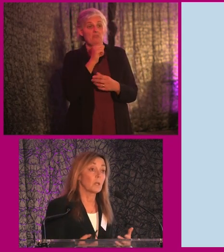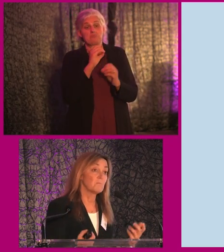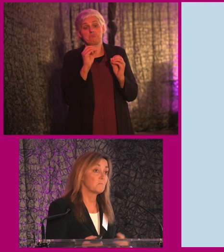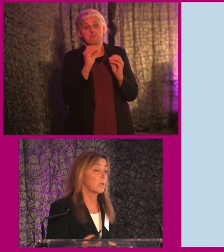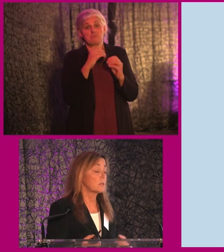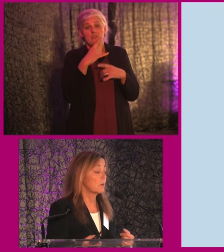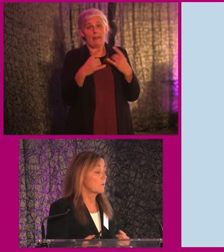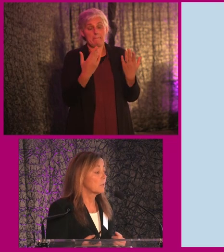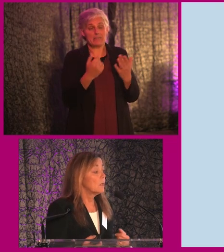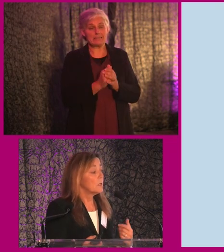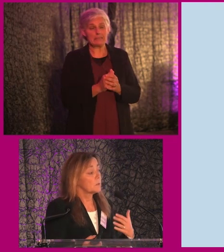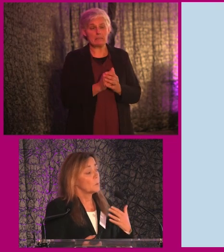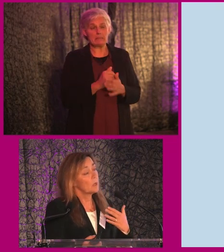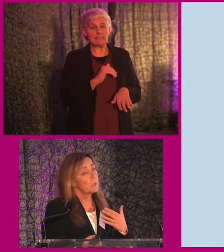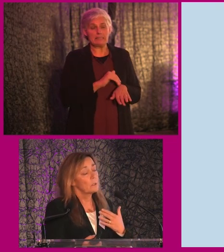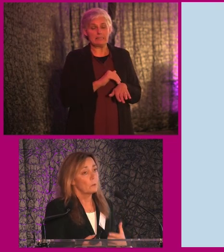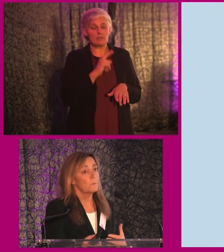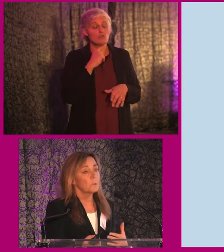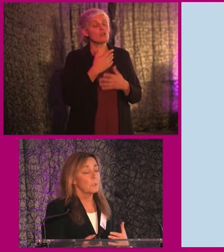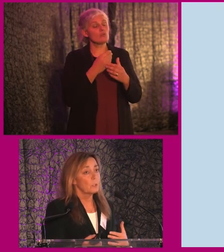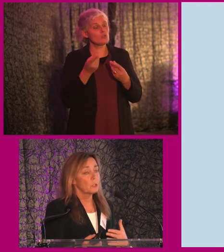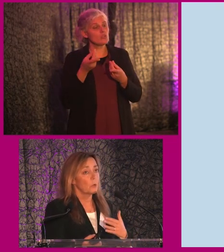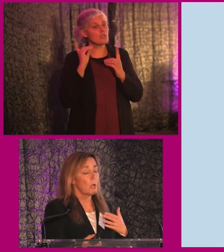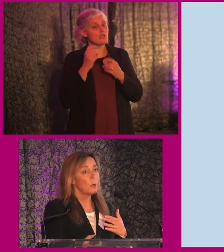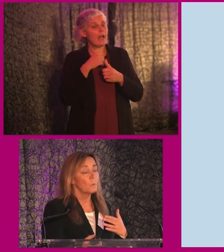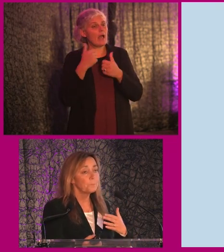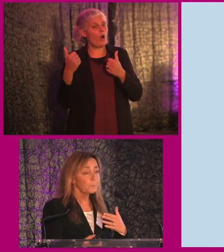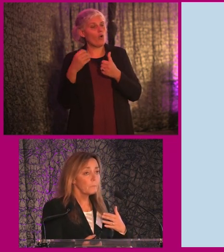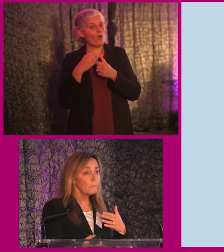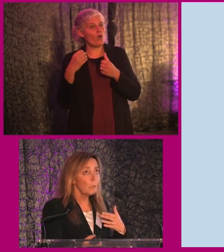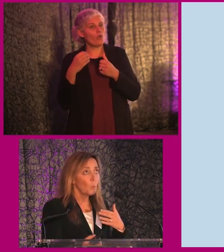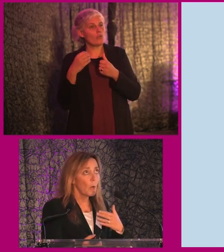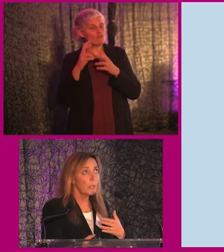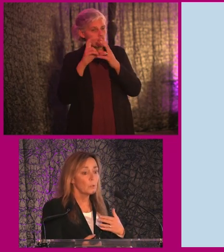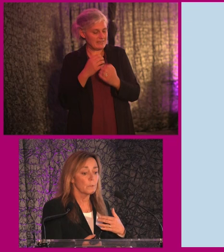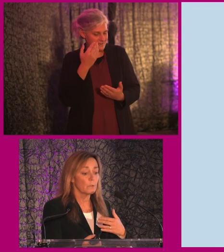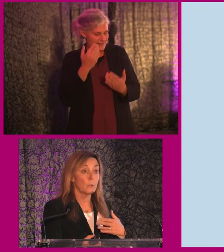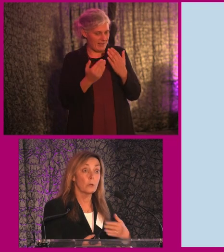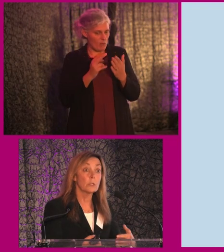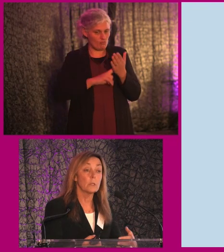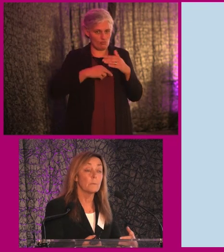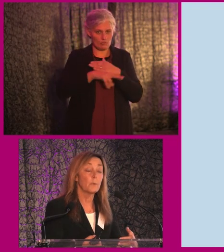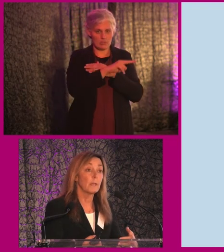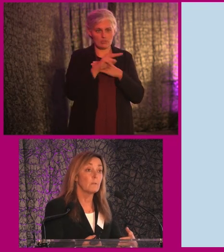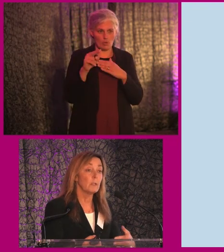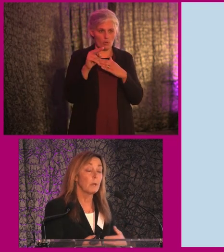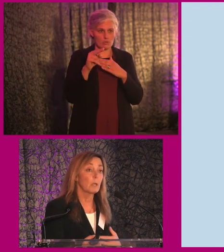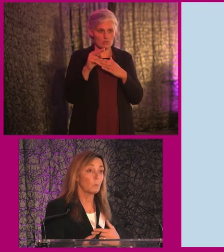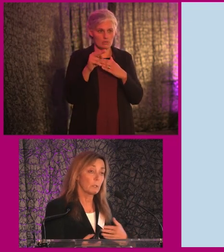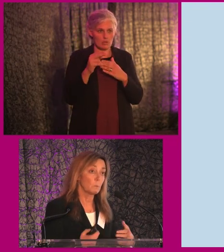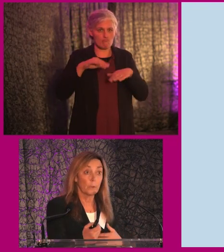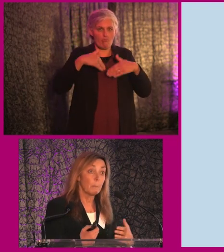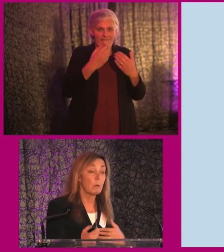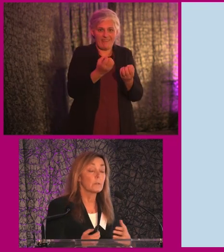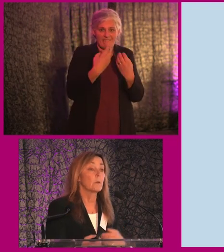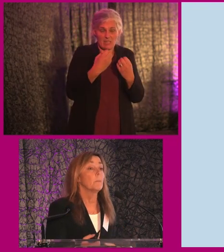so they kind of get tired of it. So we have done a lot of desk research on how, why users are not providing feedback and